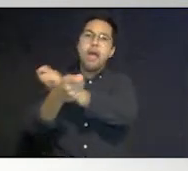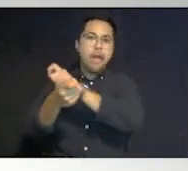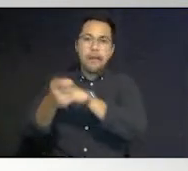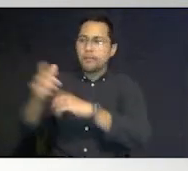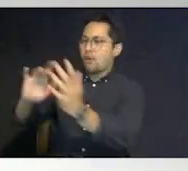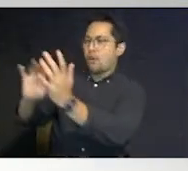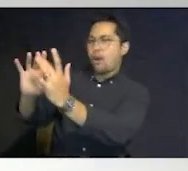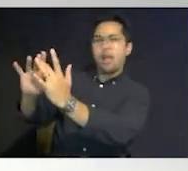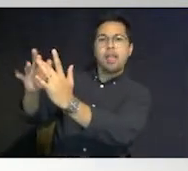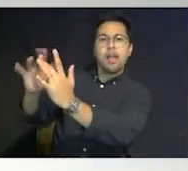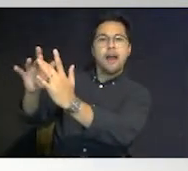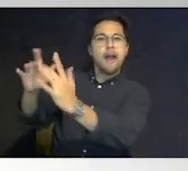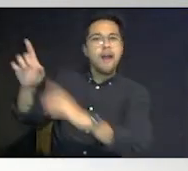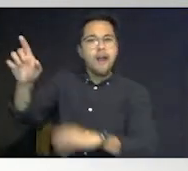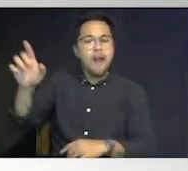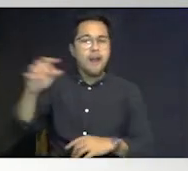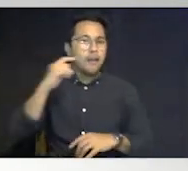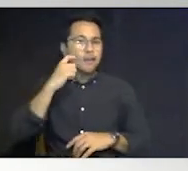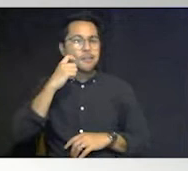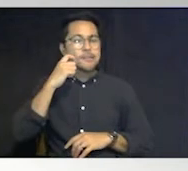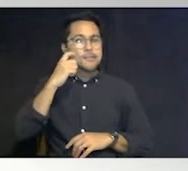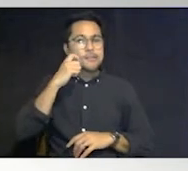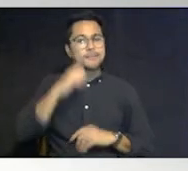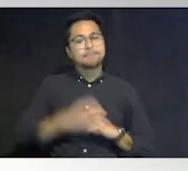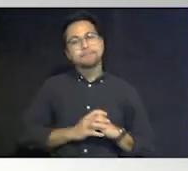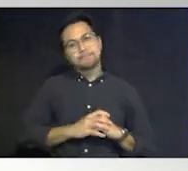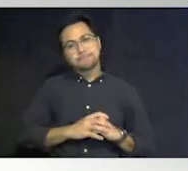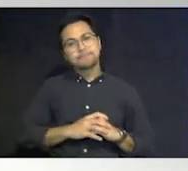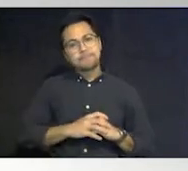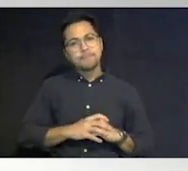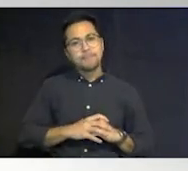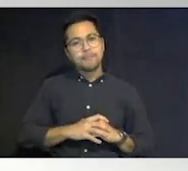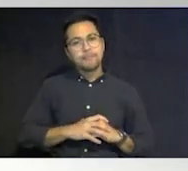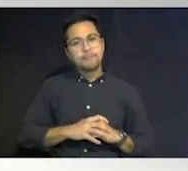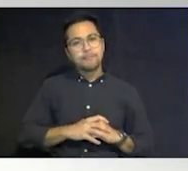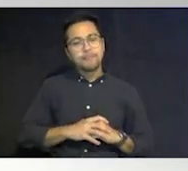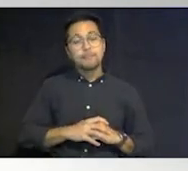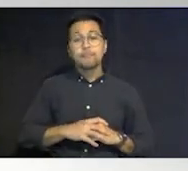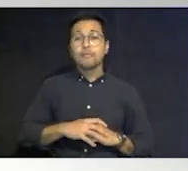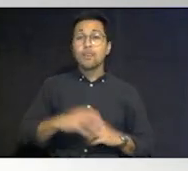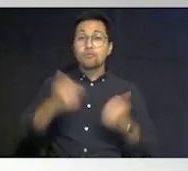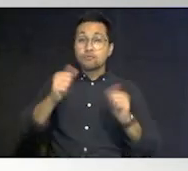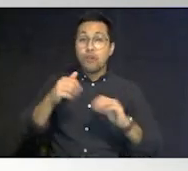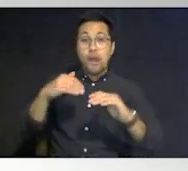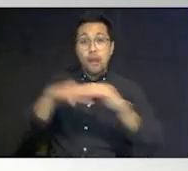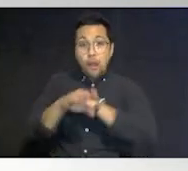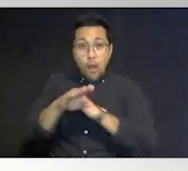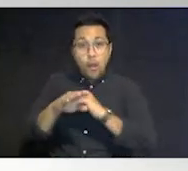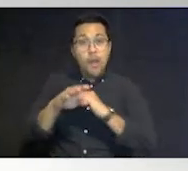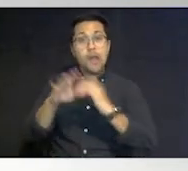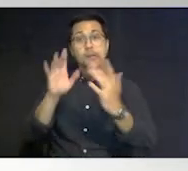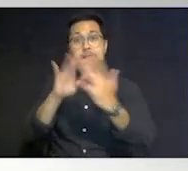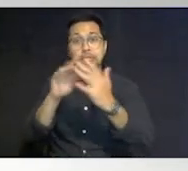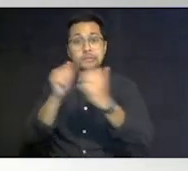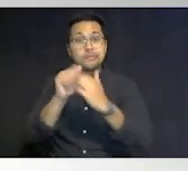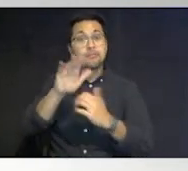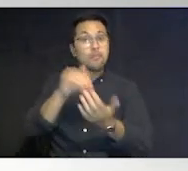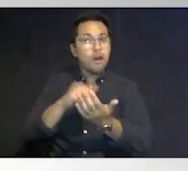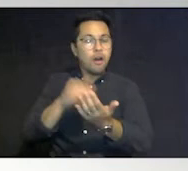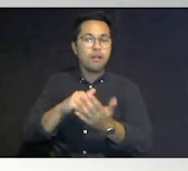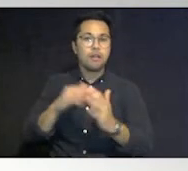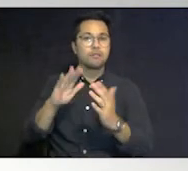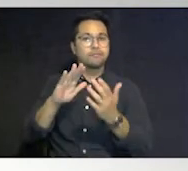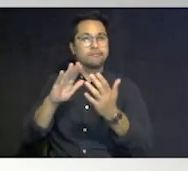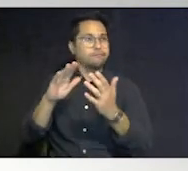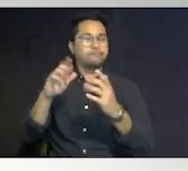management happened and they took care of routine issues but getting in to see physicians became much more challenging and then